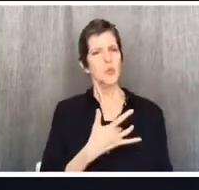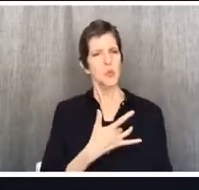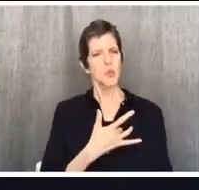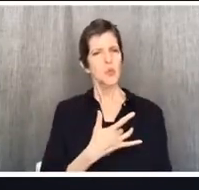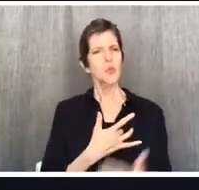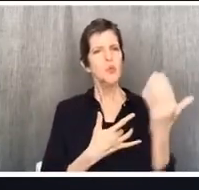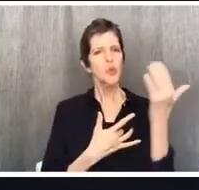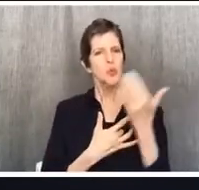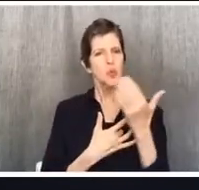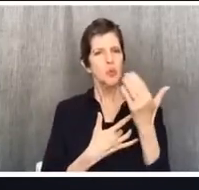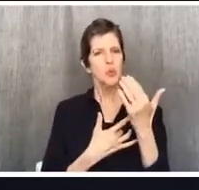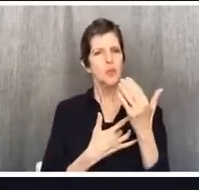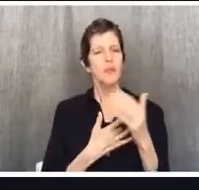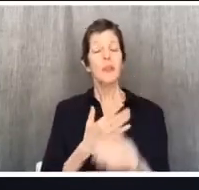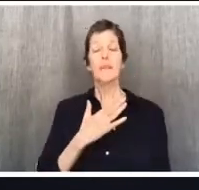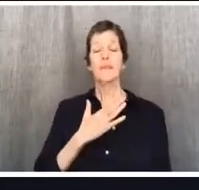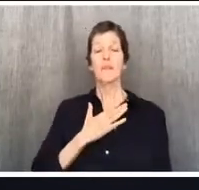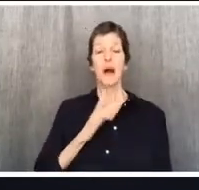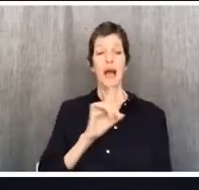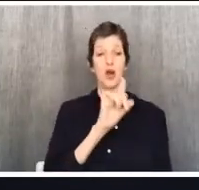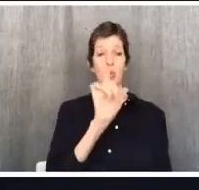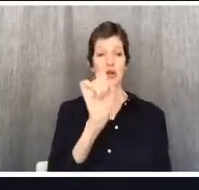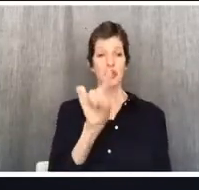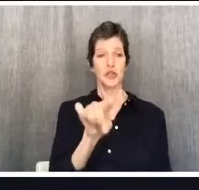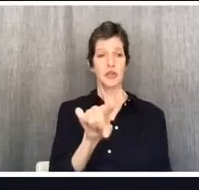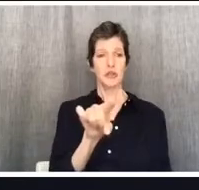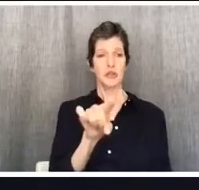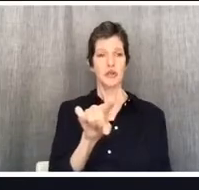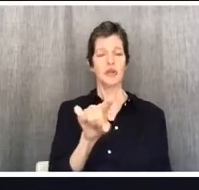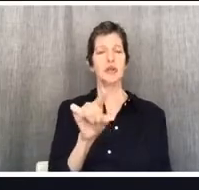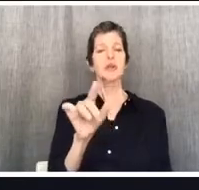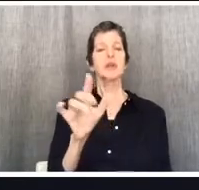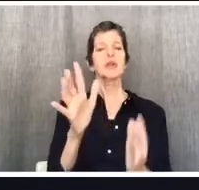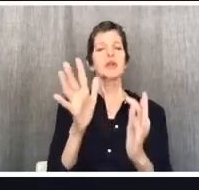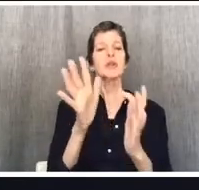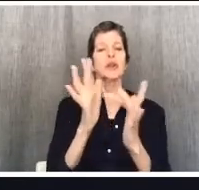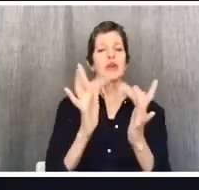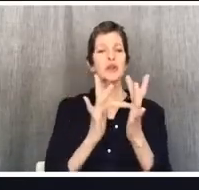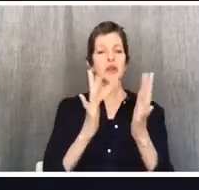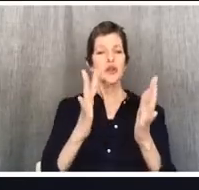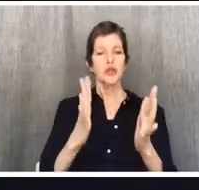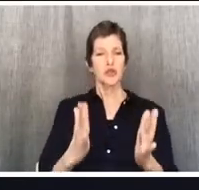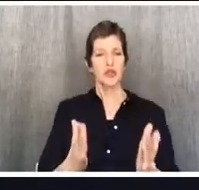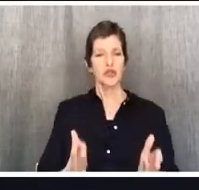How can Christian liberty, as we see it described by Paul here?